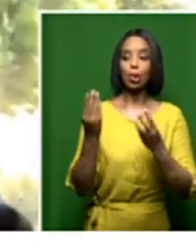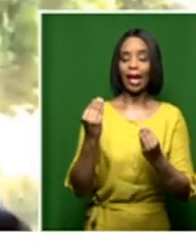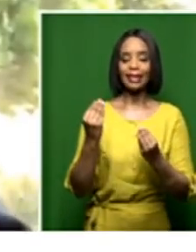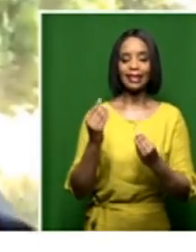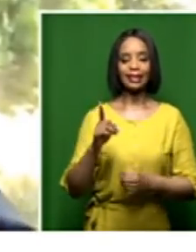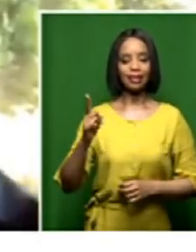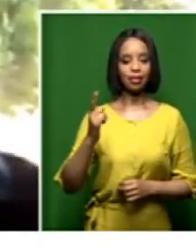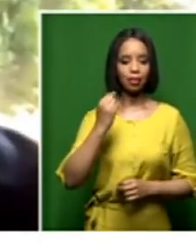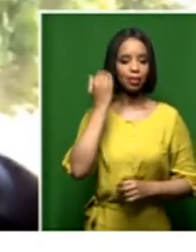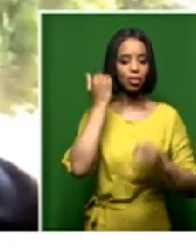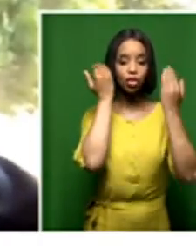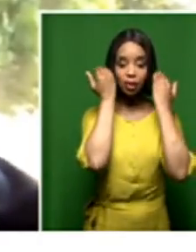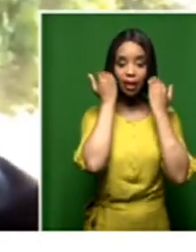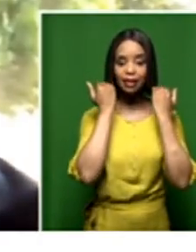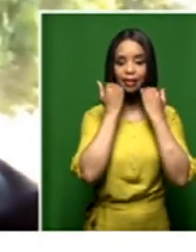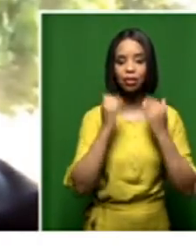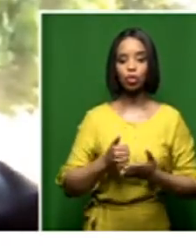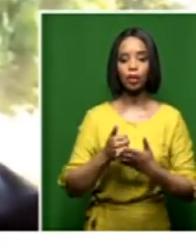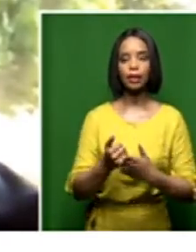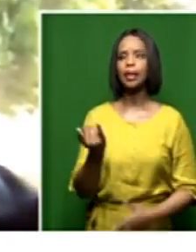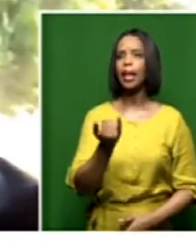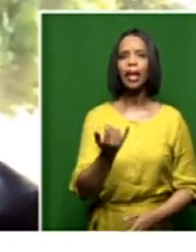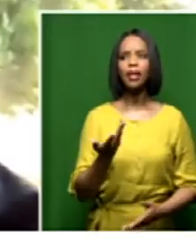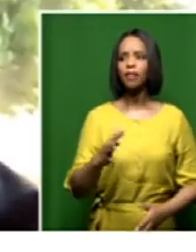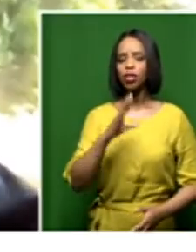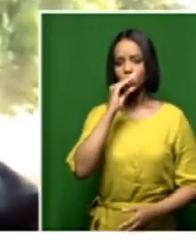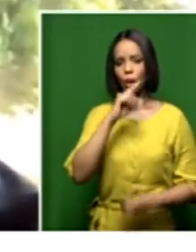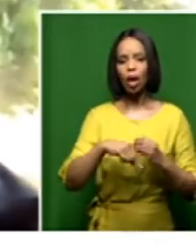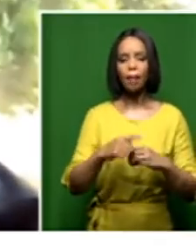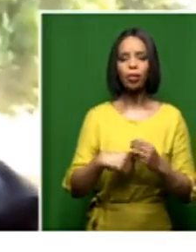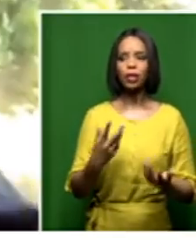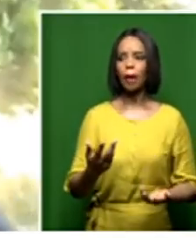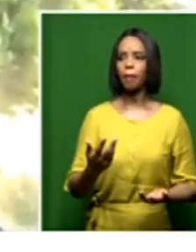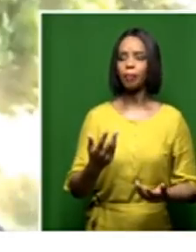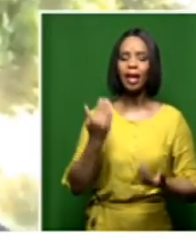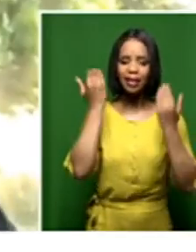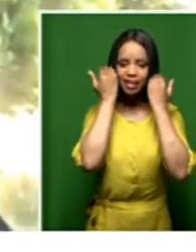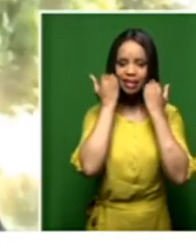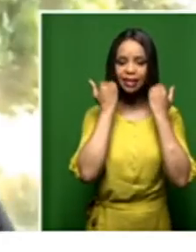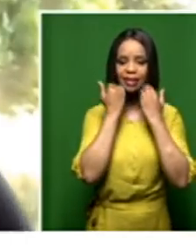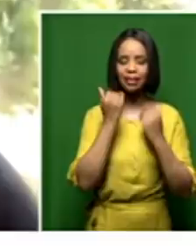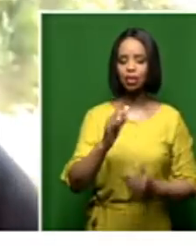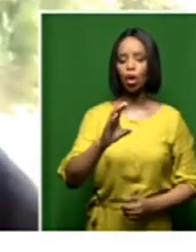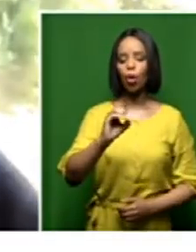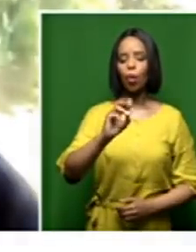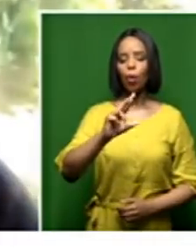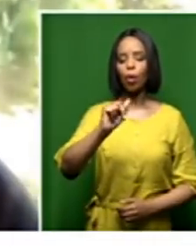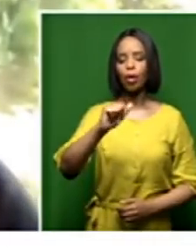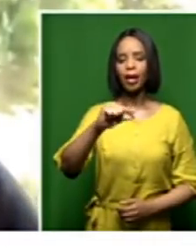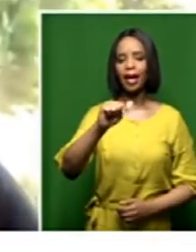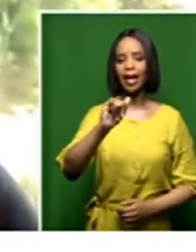assist in terms of this process. He mentioned Justice O'Regan. And even that is